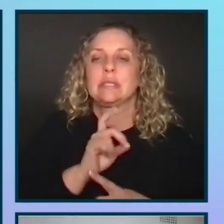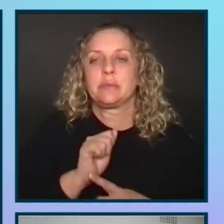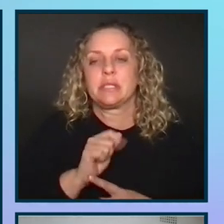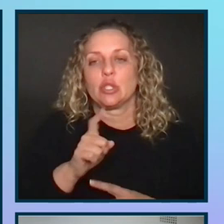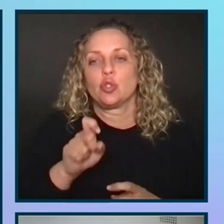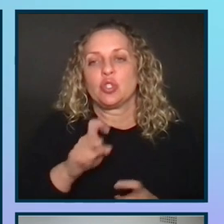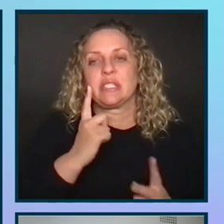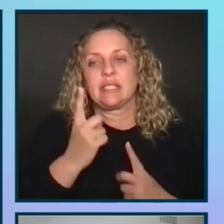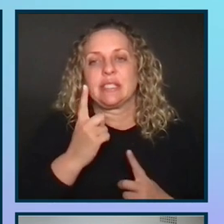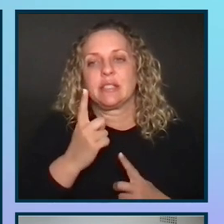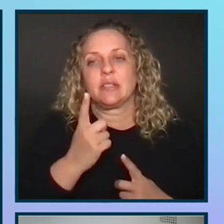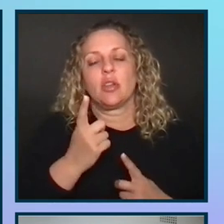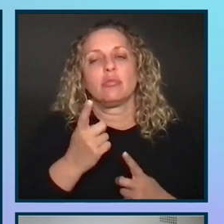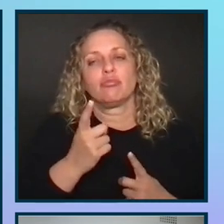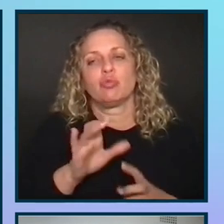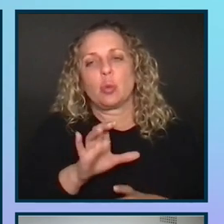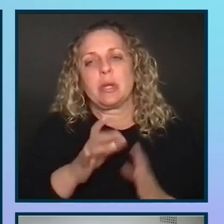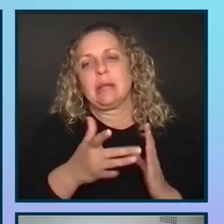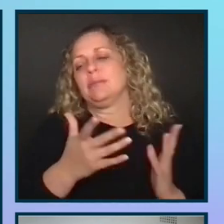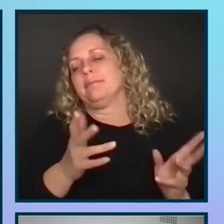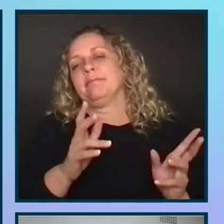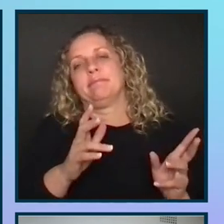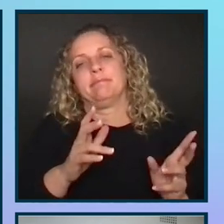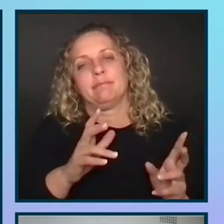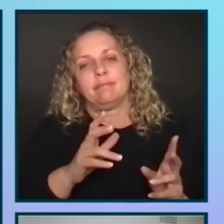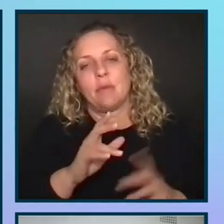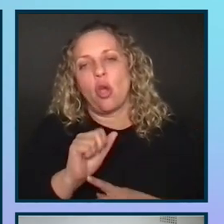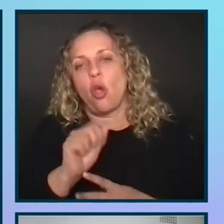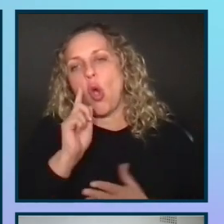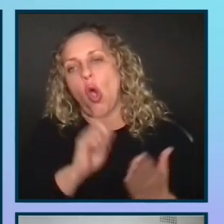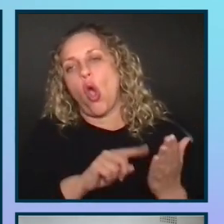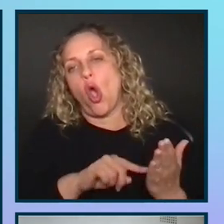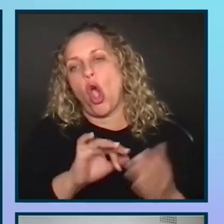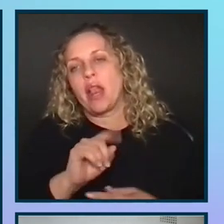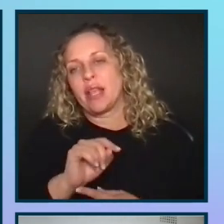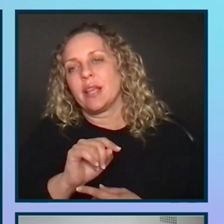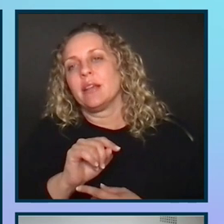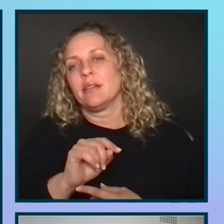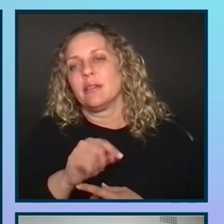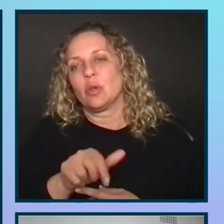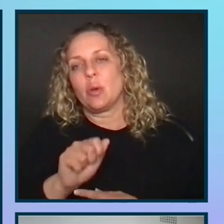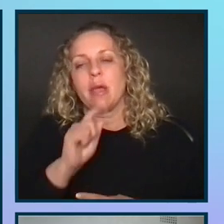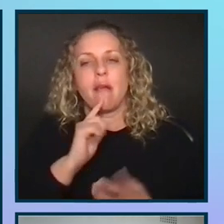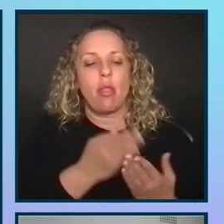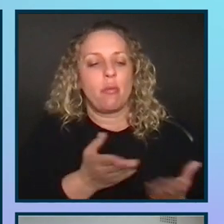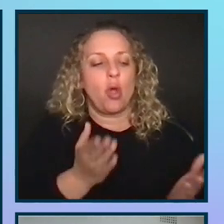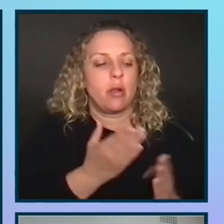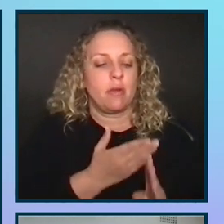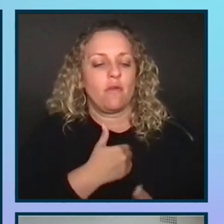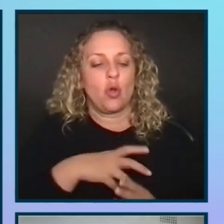you should consider conducting like a technical accessibility audit or QA audit on the products before researching with users.